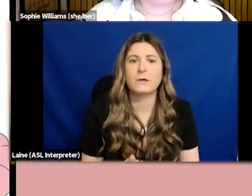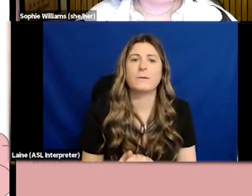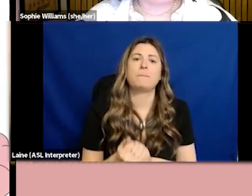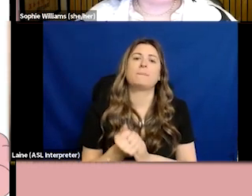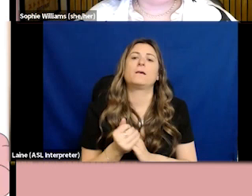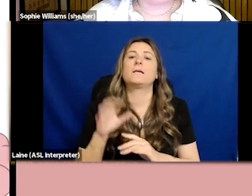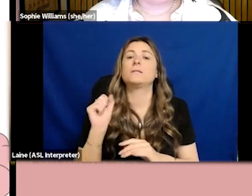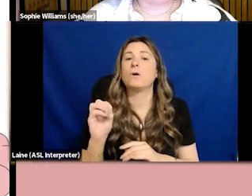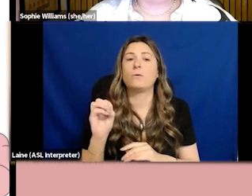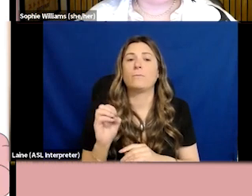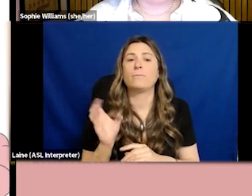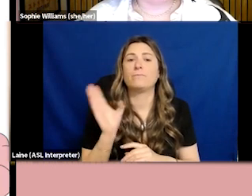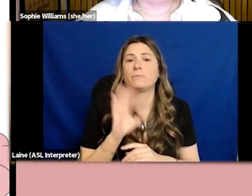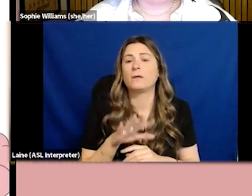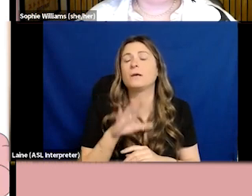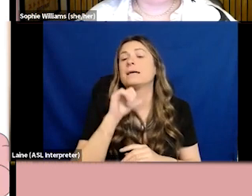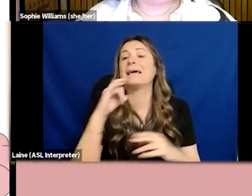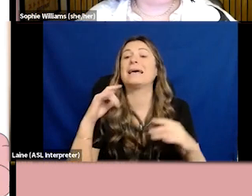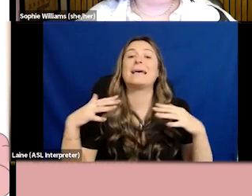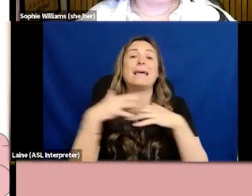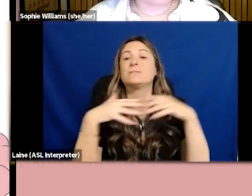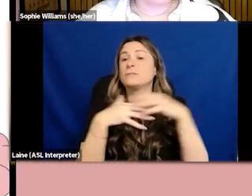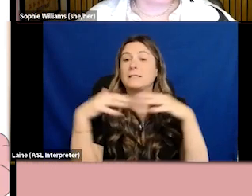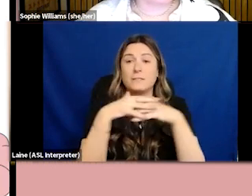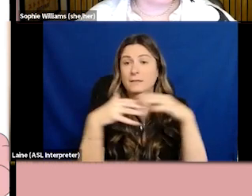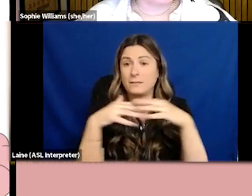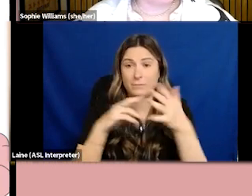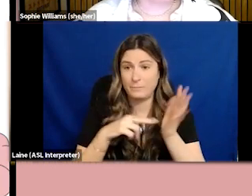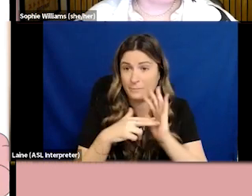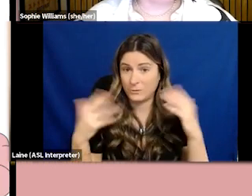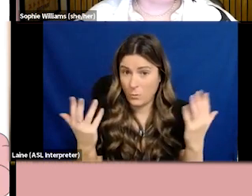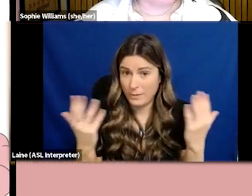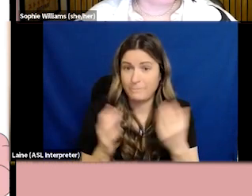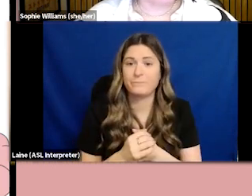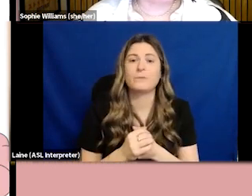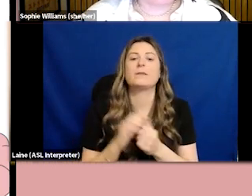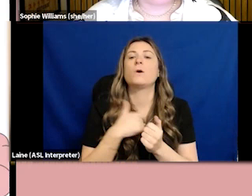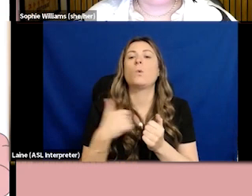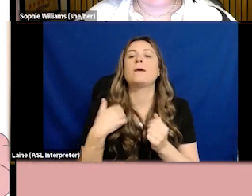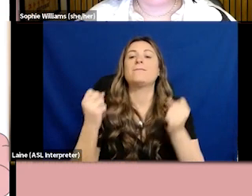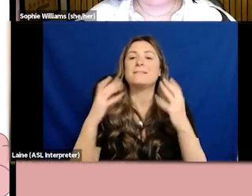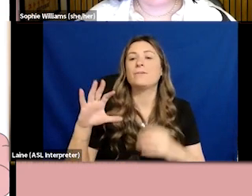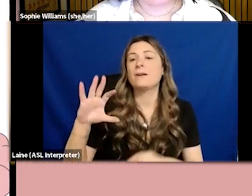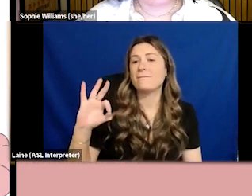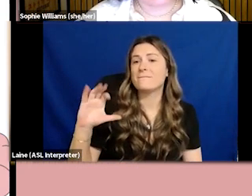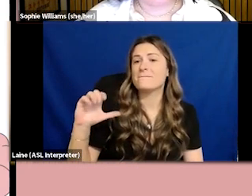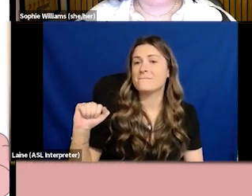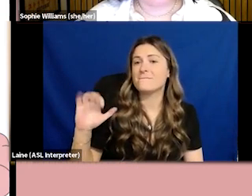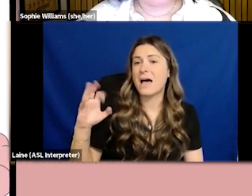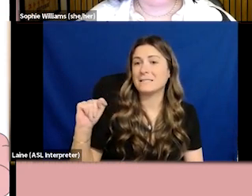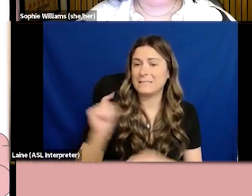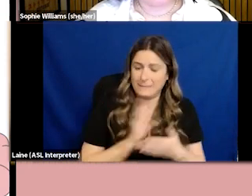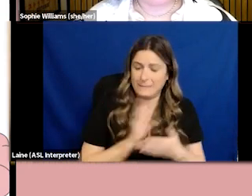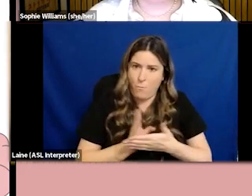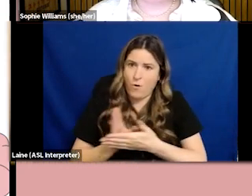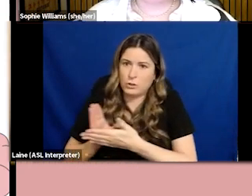Intersectionality recognises that we are all made up of a number of different facets, which overlap rather than cancelling each other out.